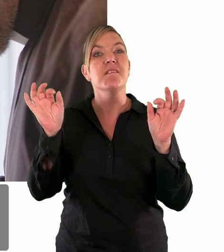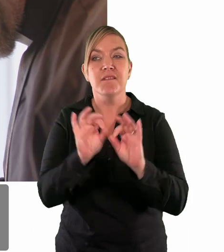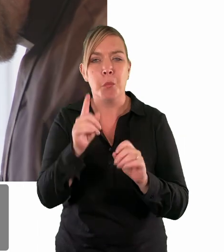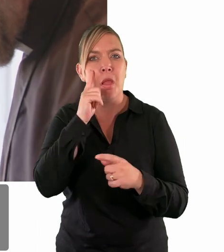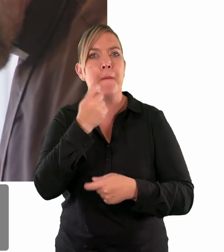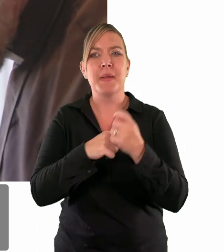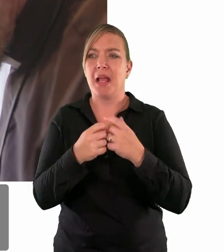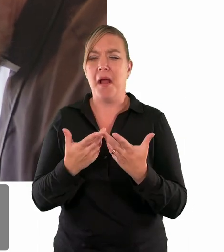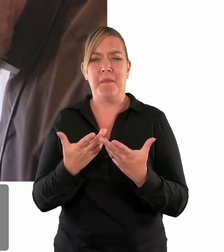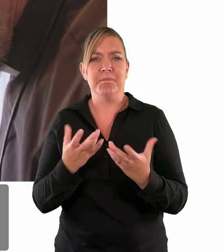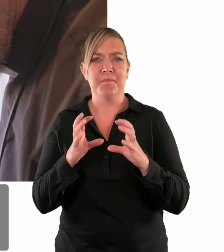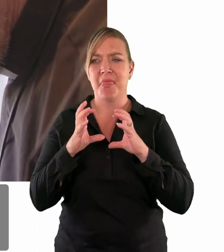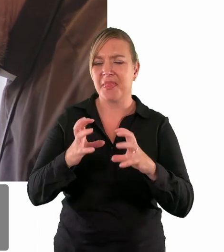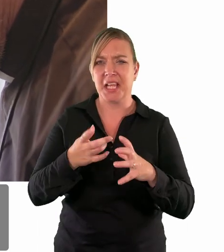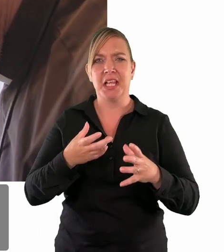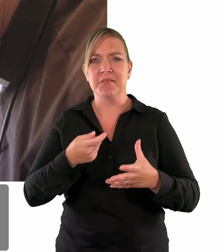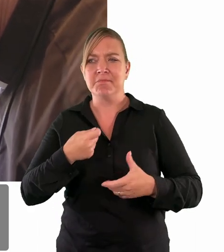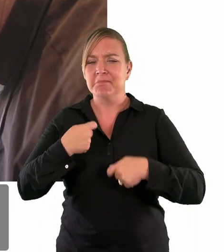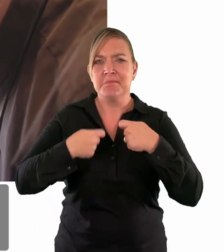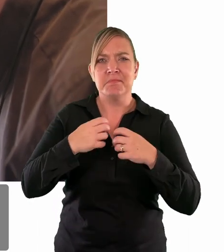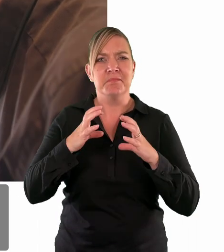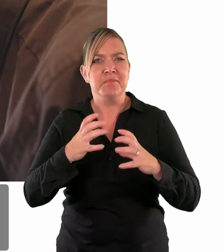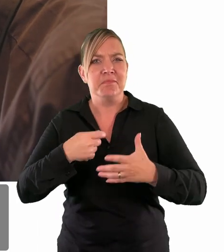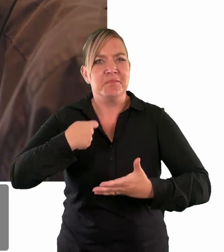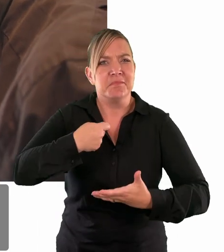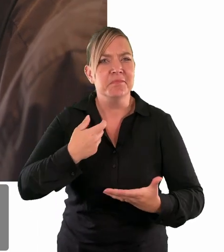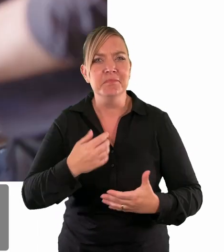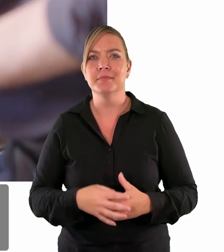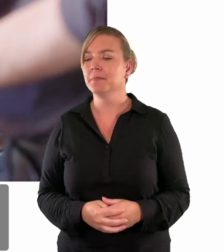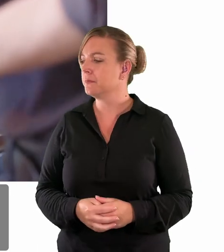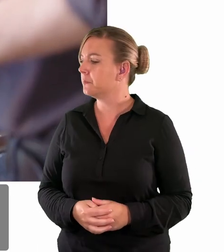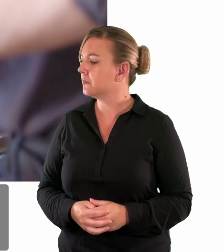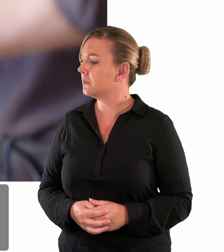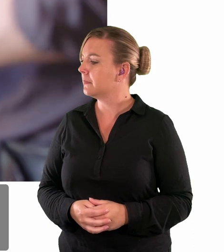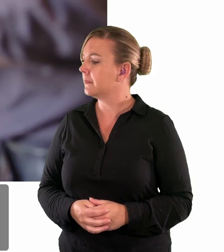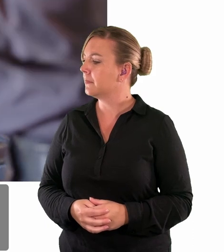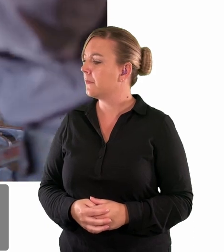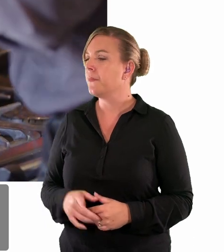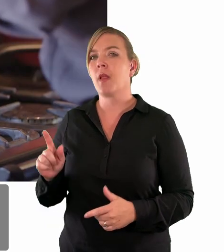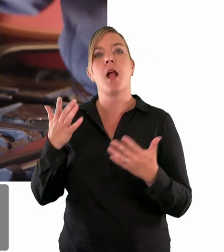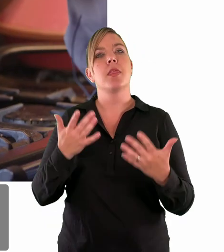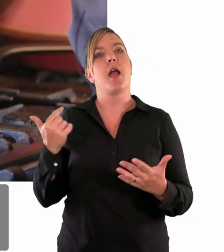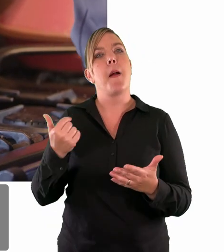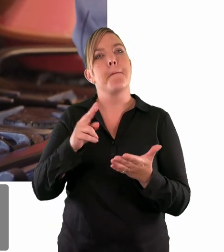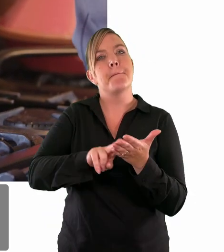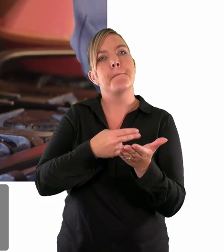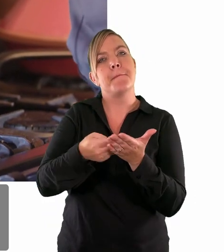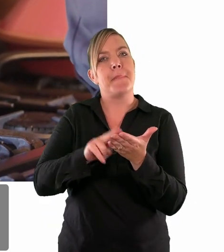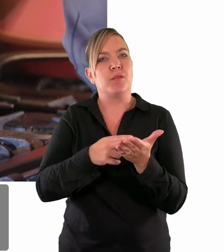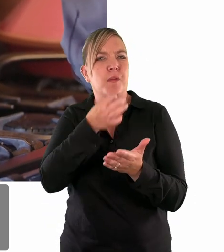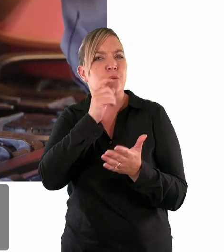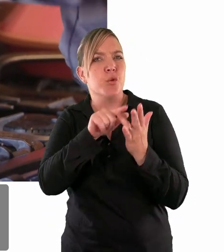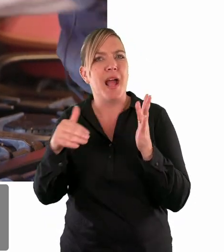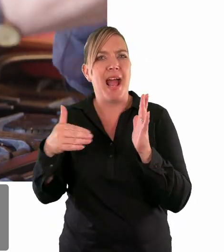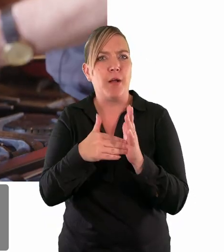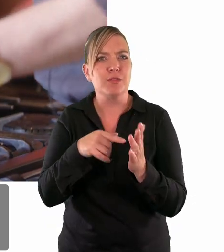and I think we can probably risk putting all that in there. So we're going to melt we've got a couple of ounces of butter